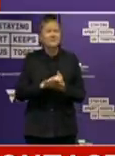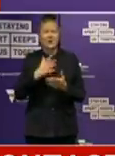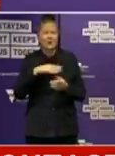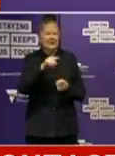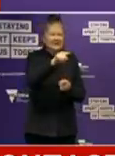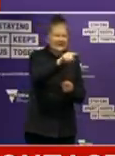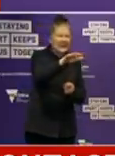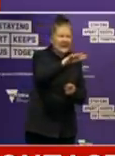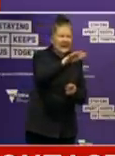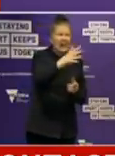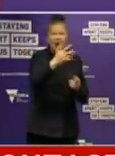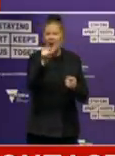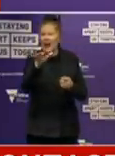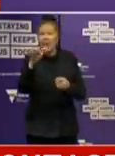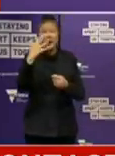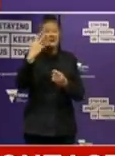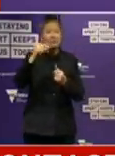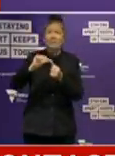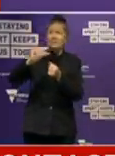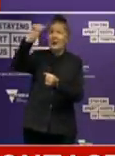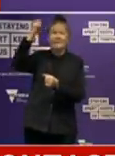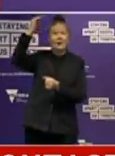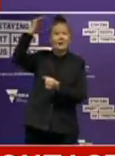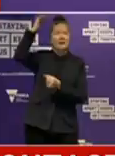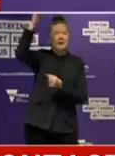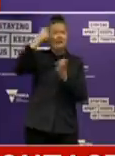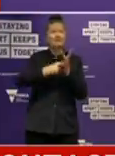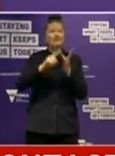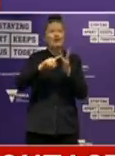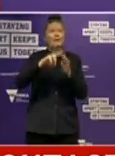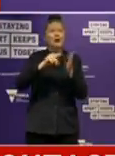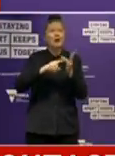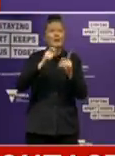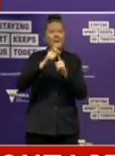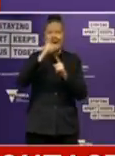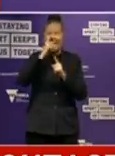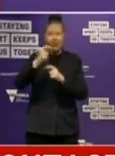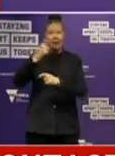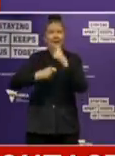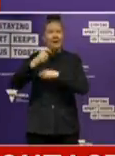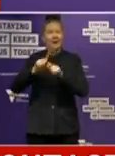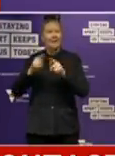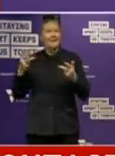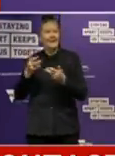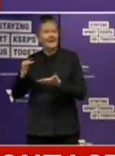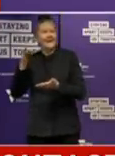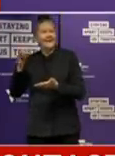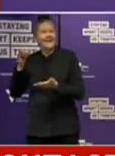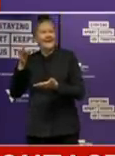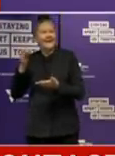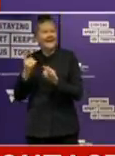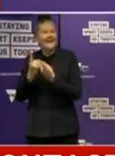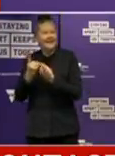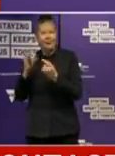like rooftops and courtyards for outdoor use. And we will be consulting, along with Council, with